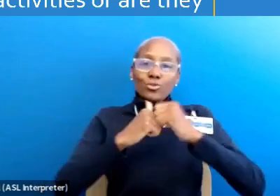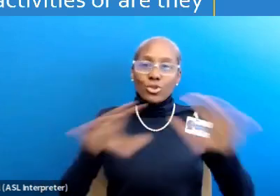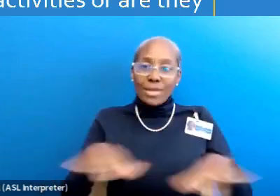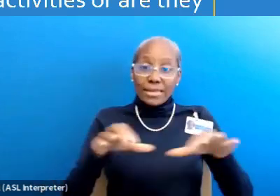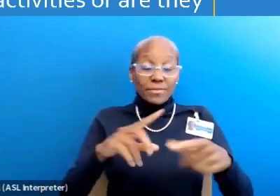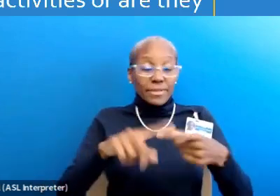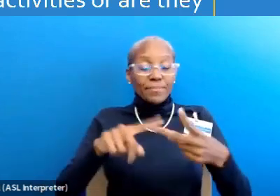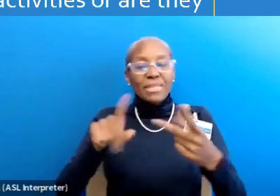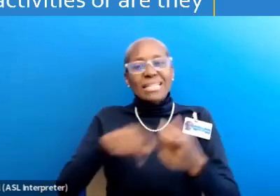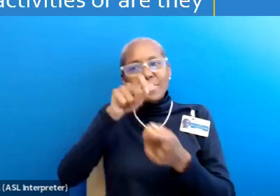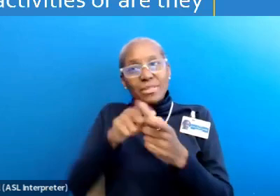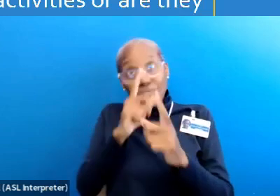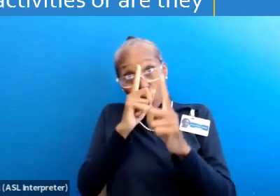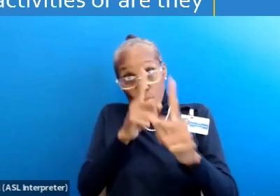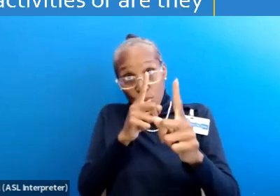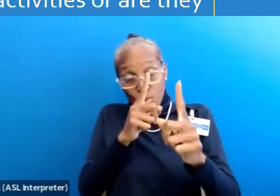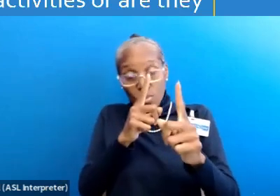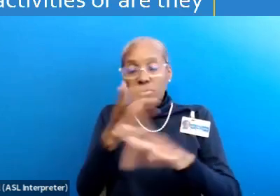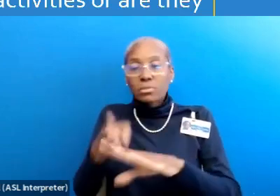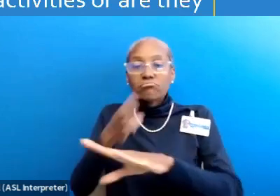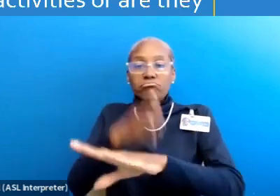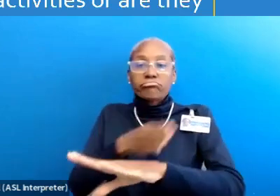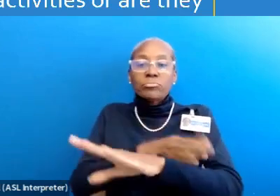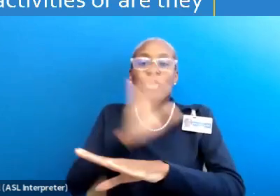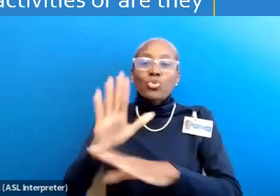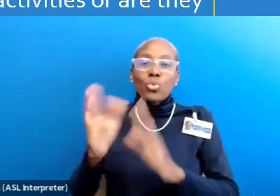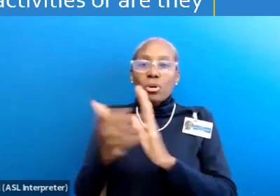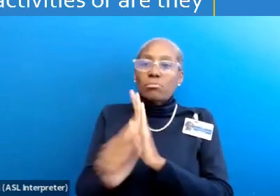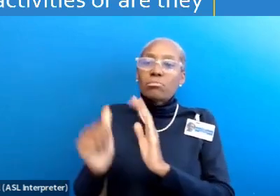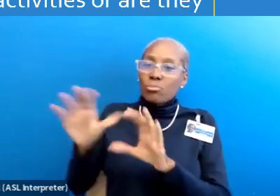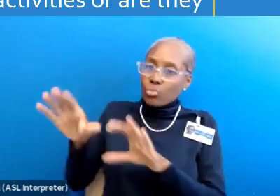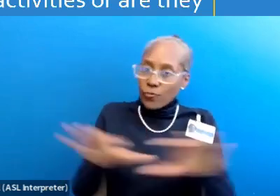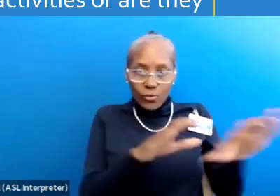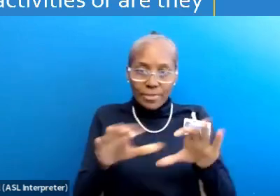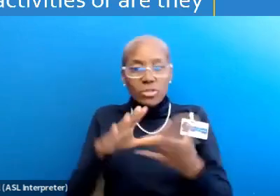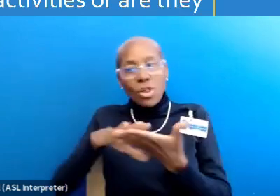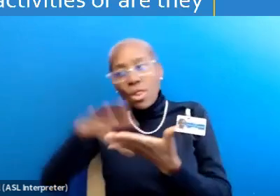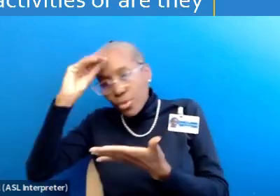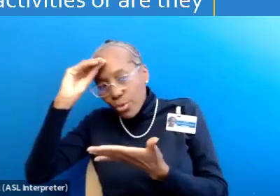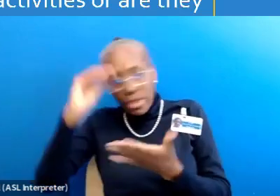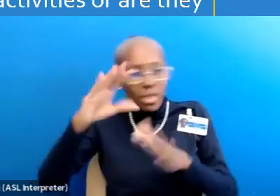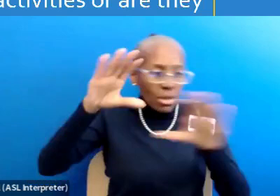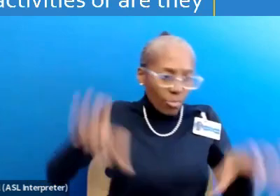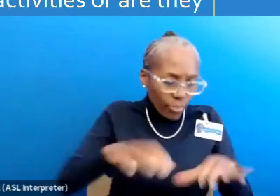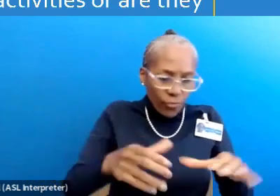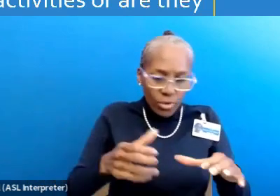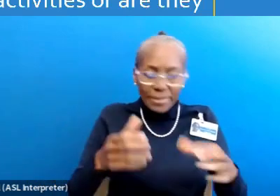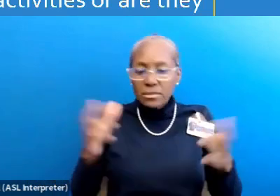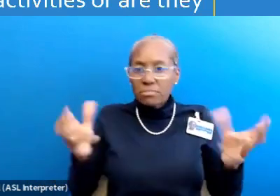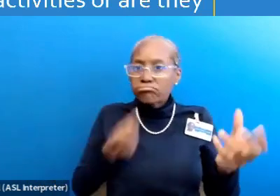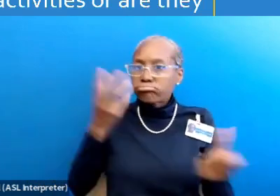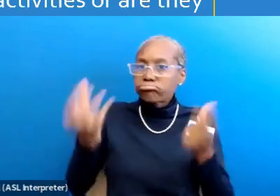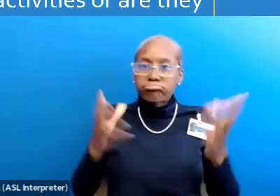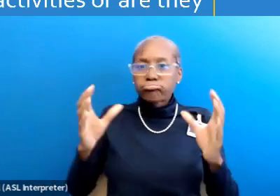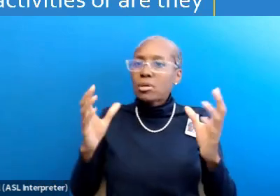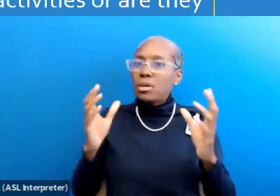explicit goal of which is to improve performance. Are learning and performance improvement the main goal of an interpreter's